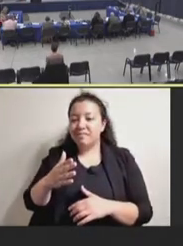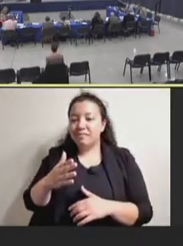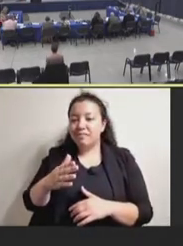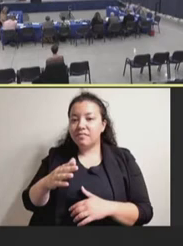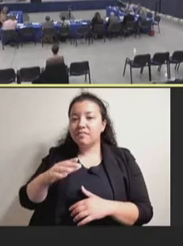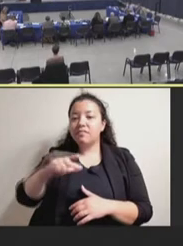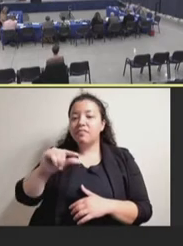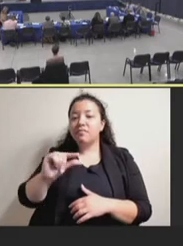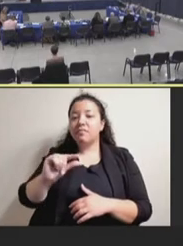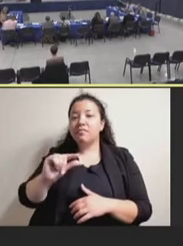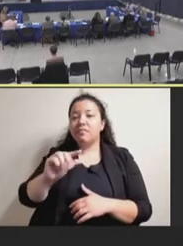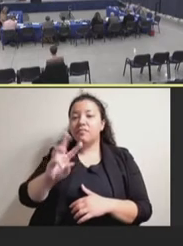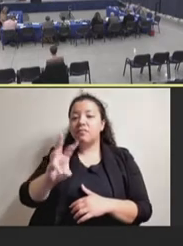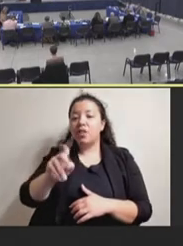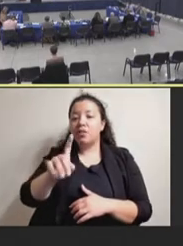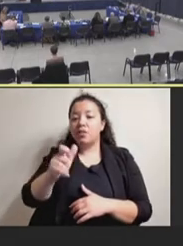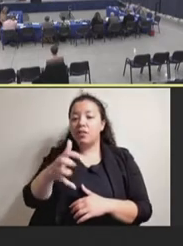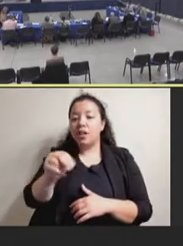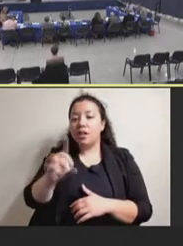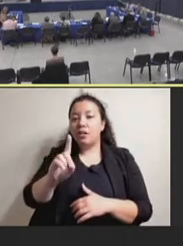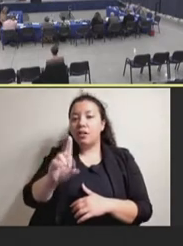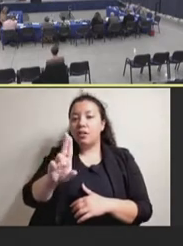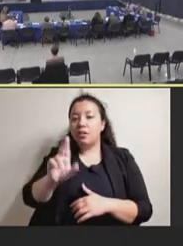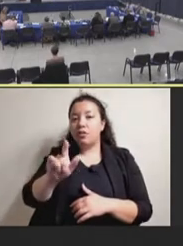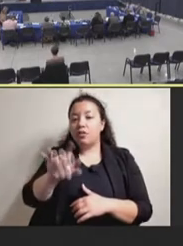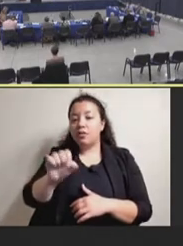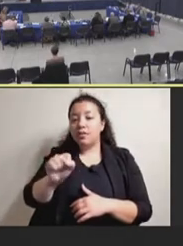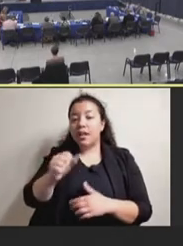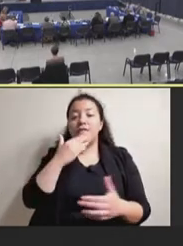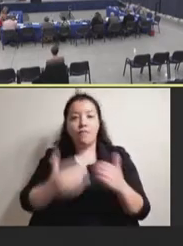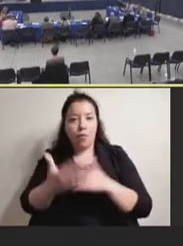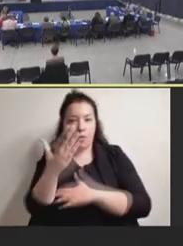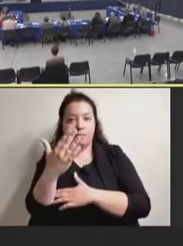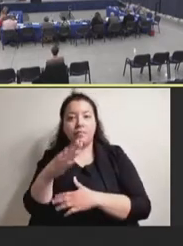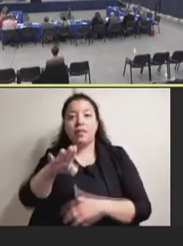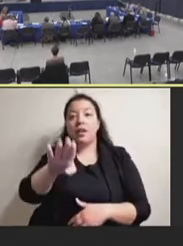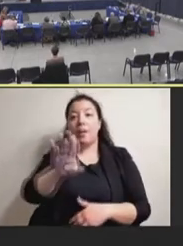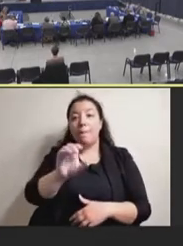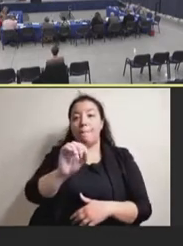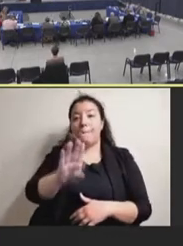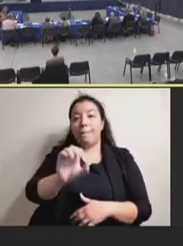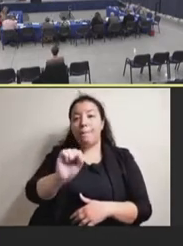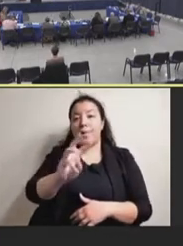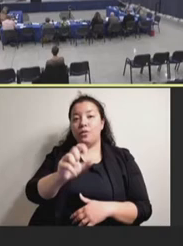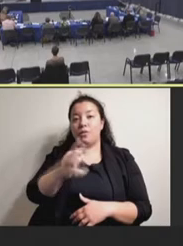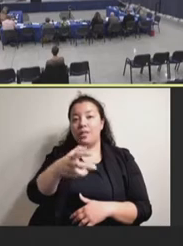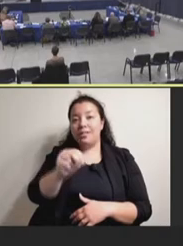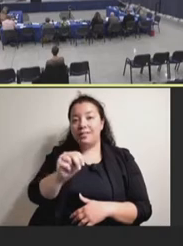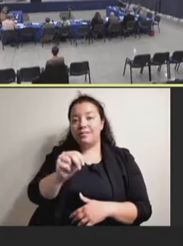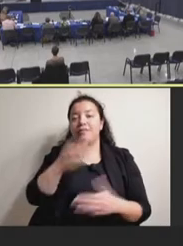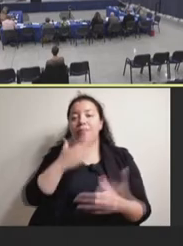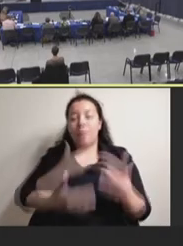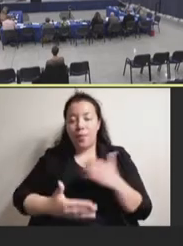present. morning. Bob Swanson, present. Good morning.